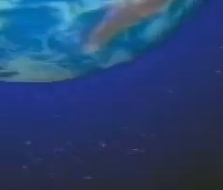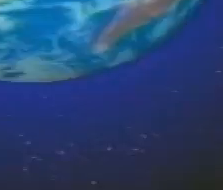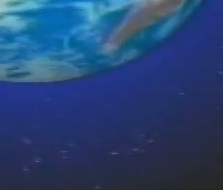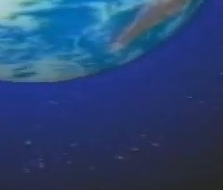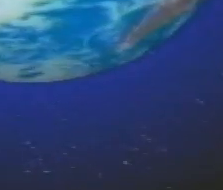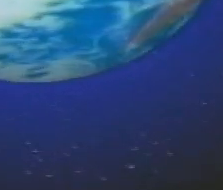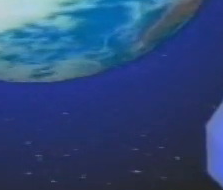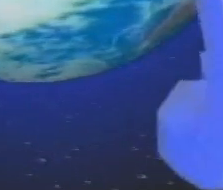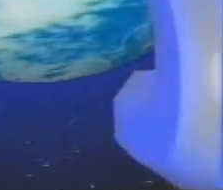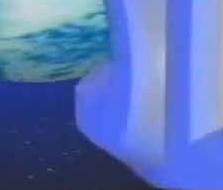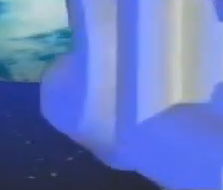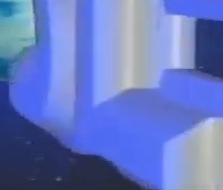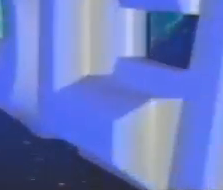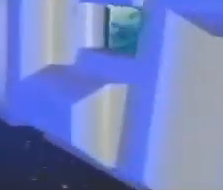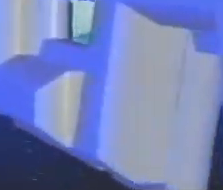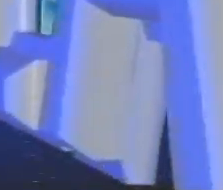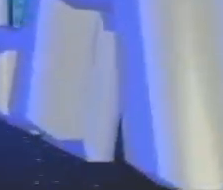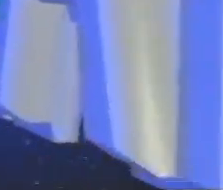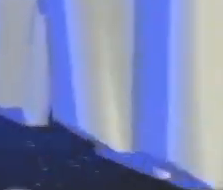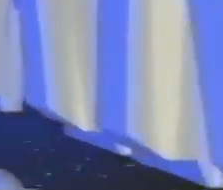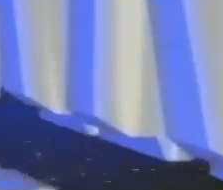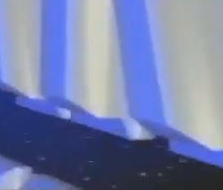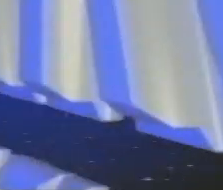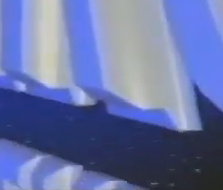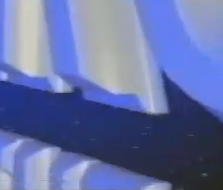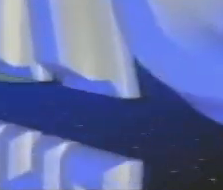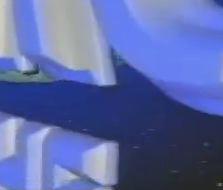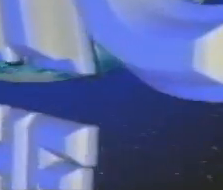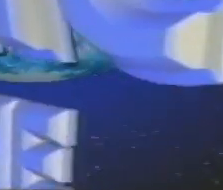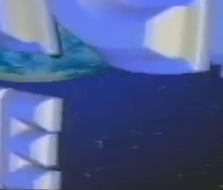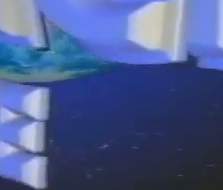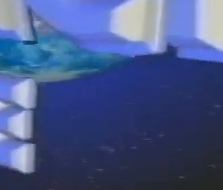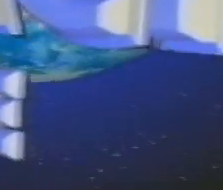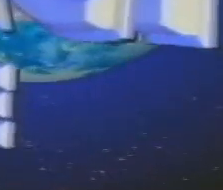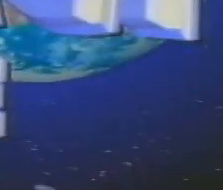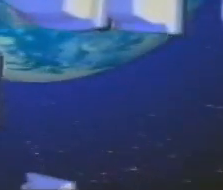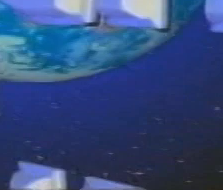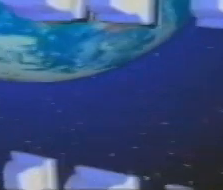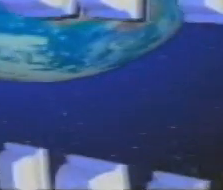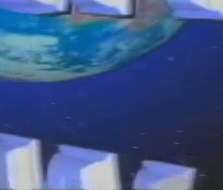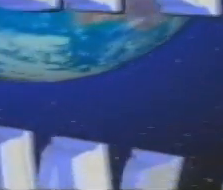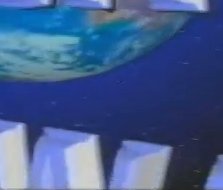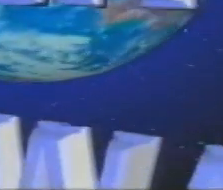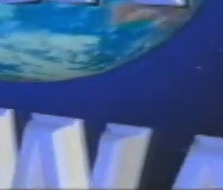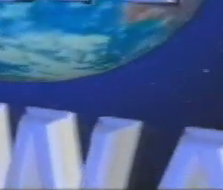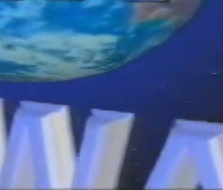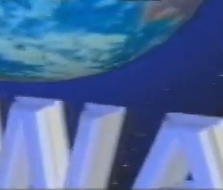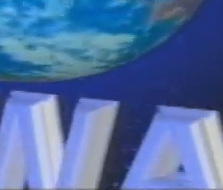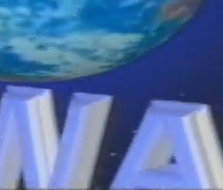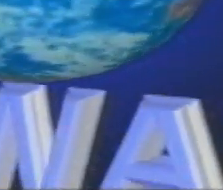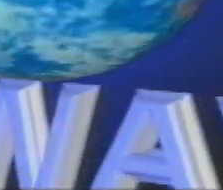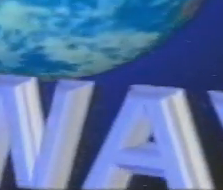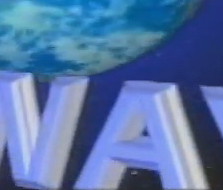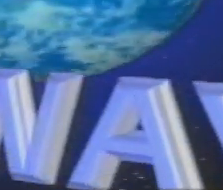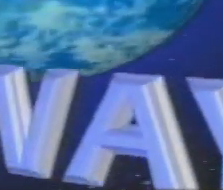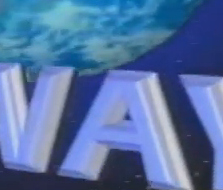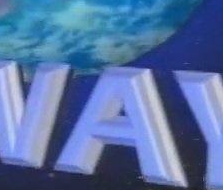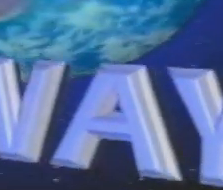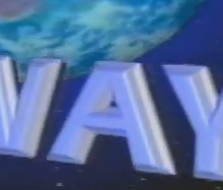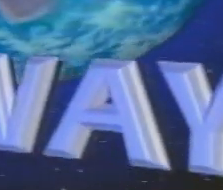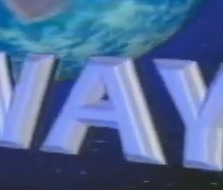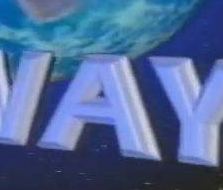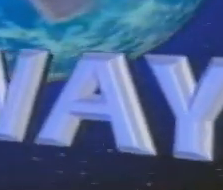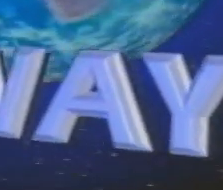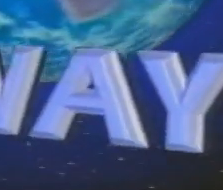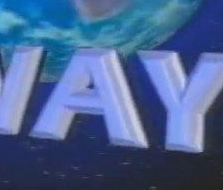I know the Lord will find a way for me. In all the hurry